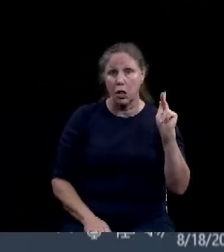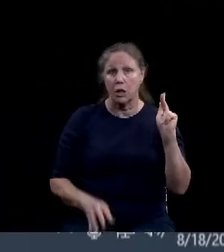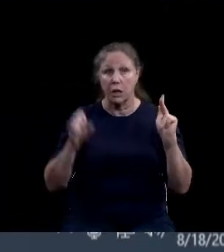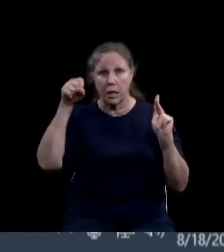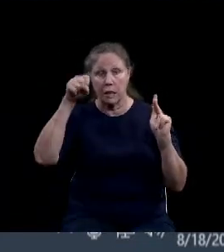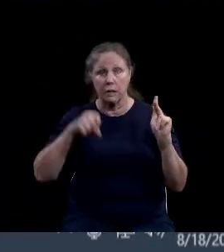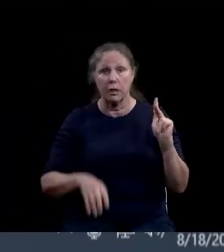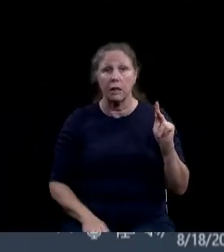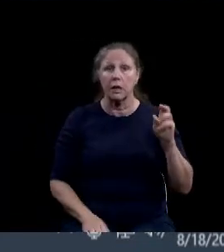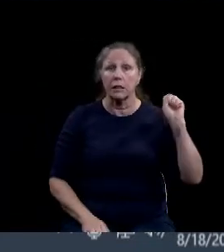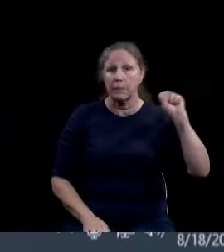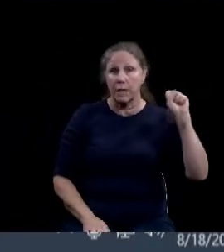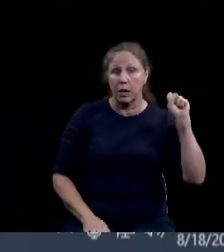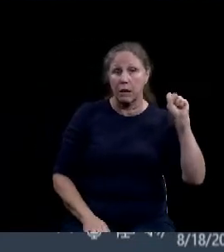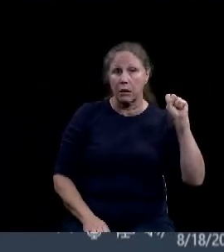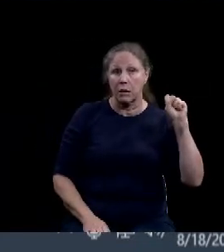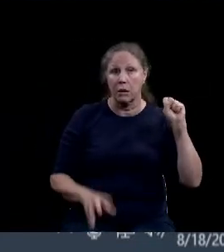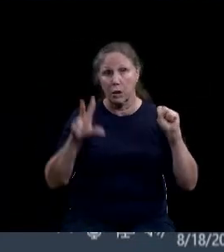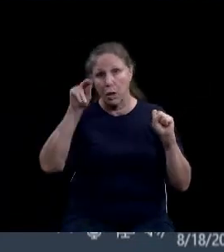Fairfield.